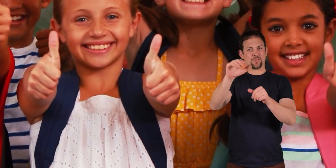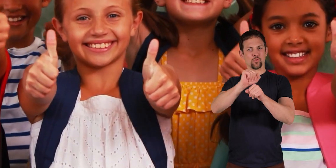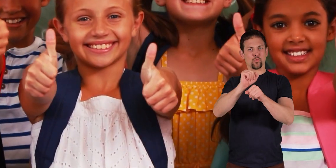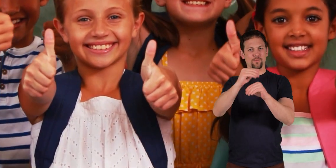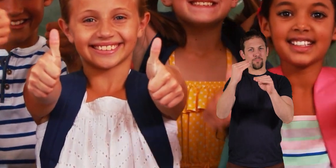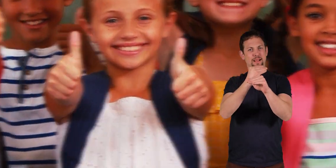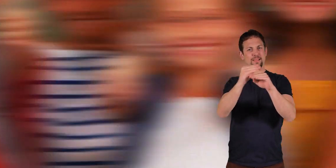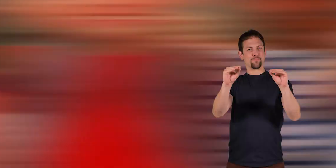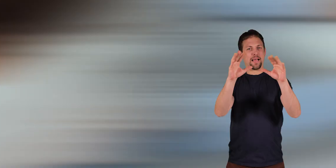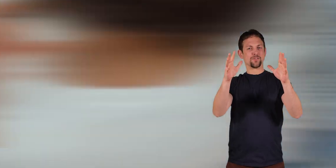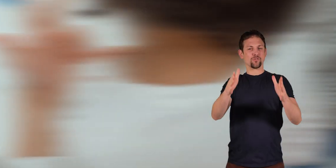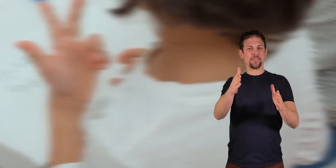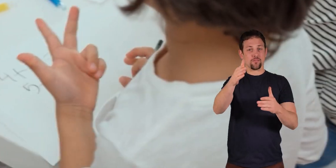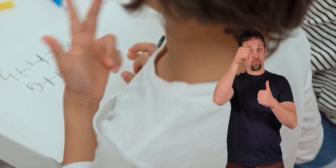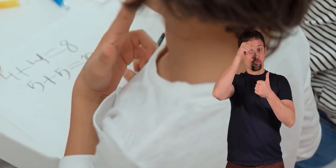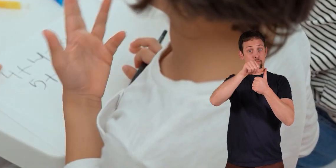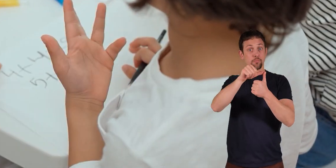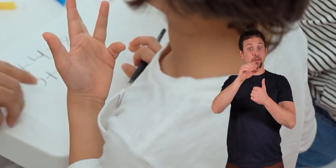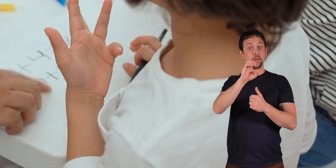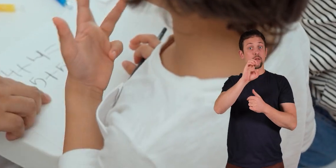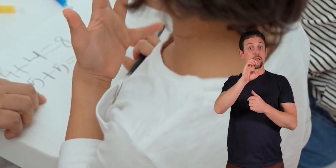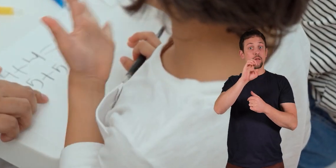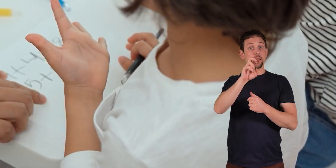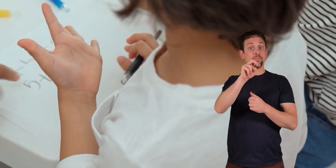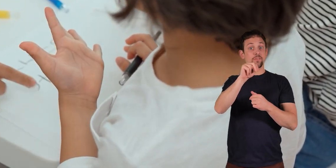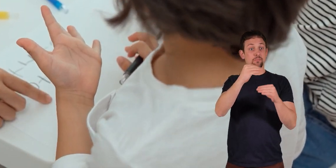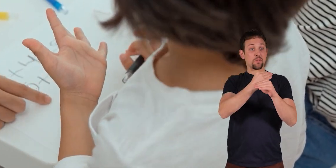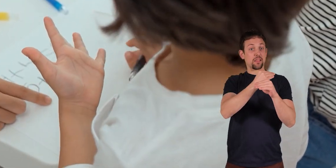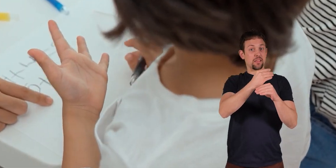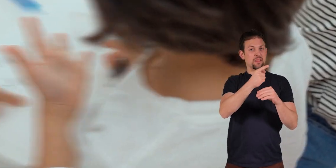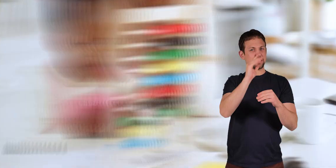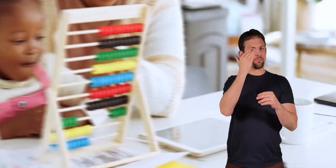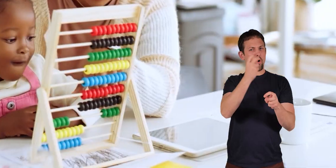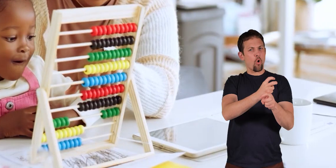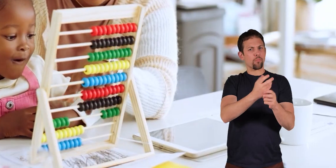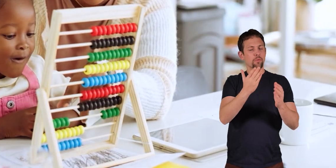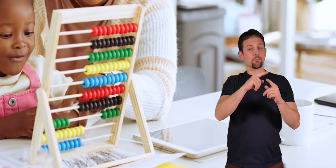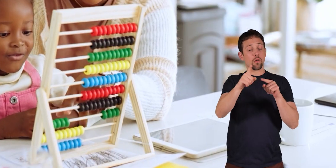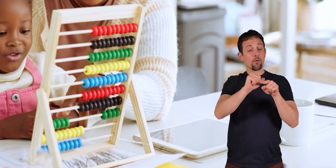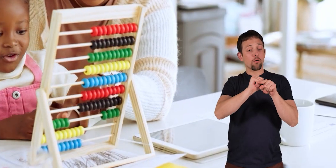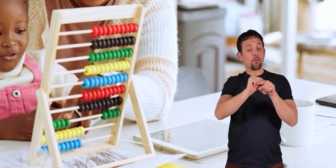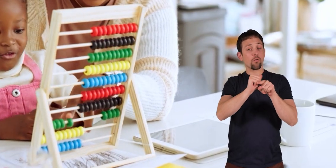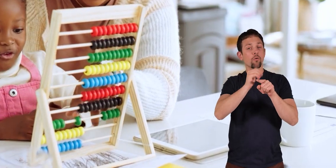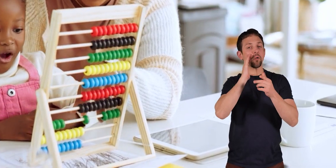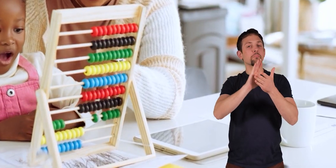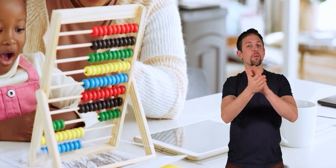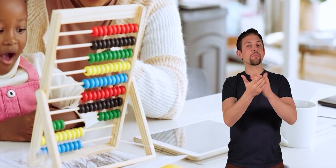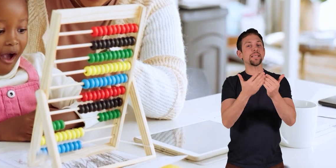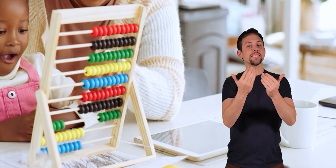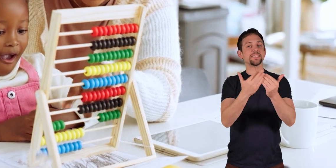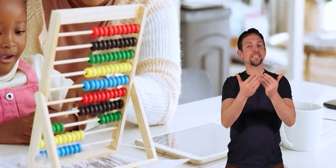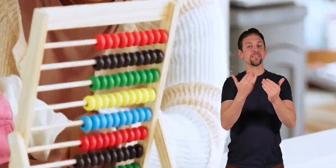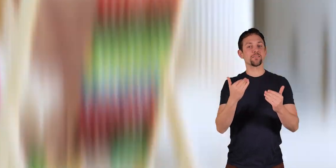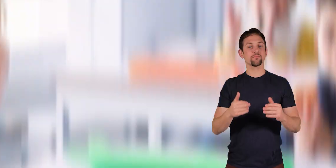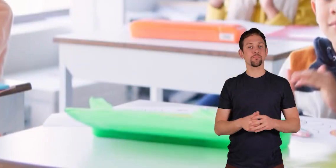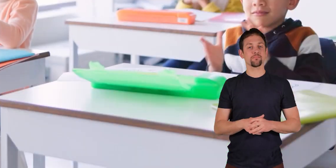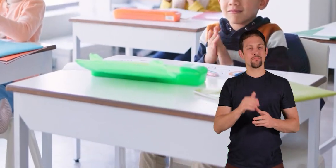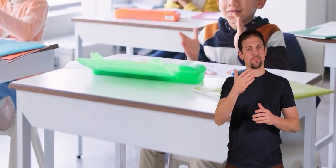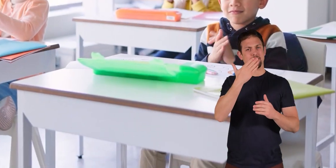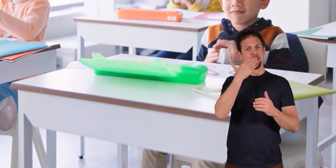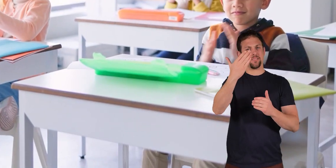work, math magicians! Remember, even though math can seem hard at first, the more you practice, the easier it will be.